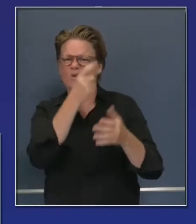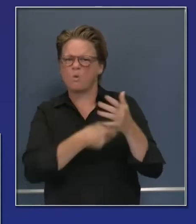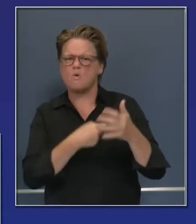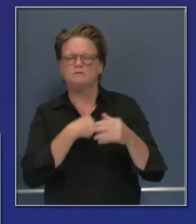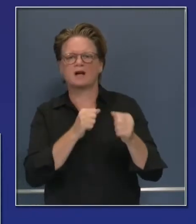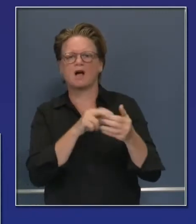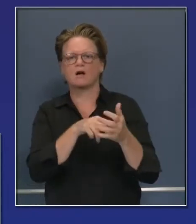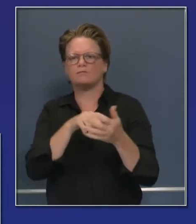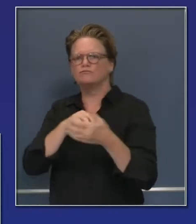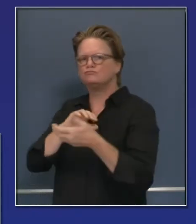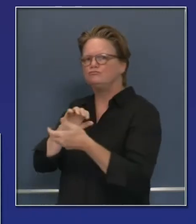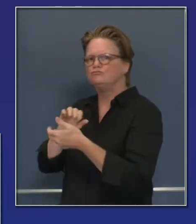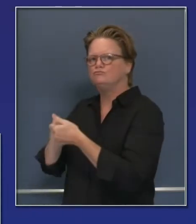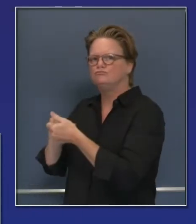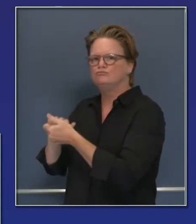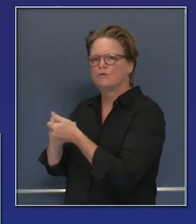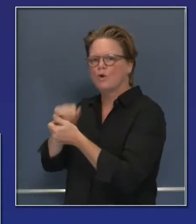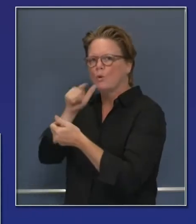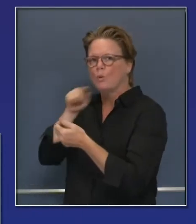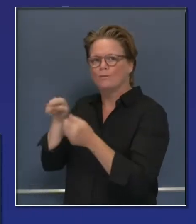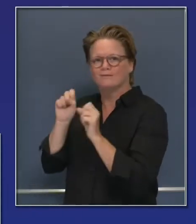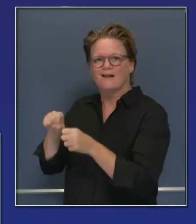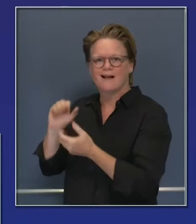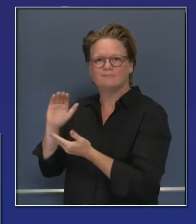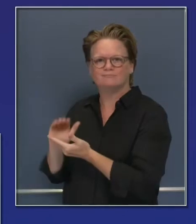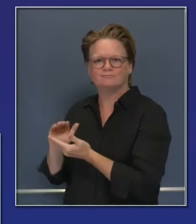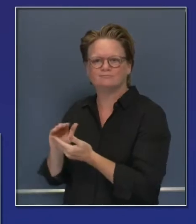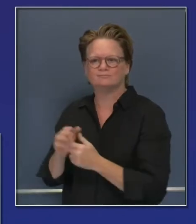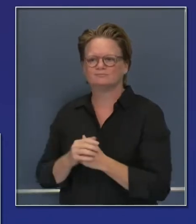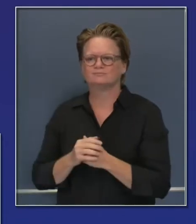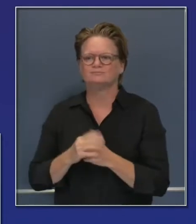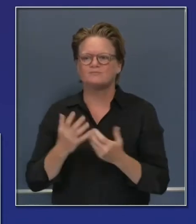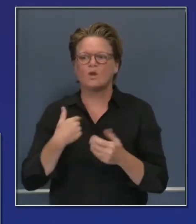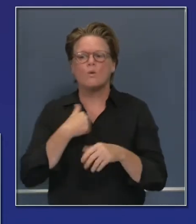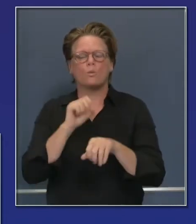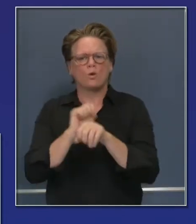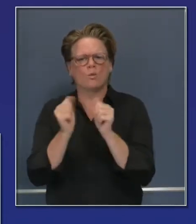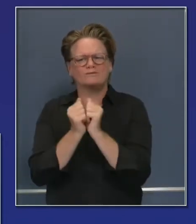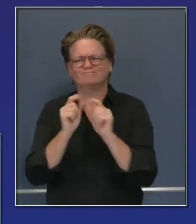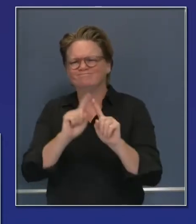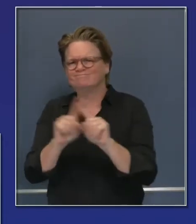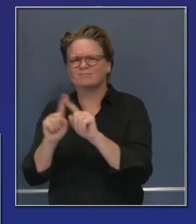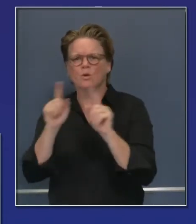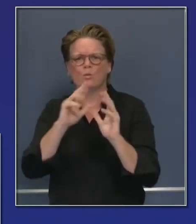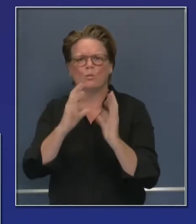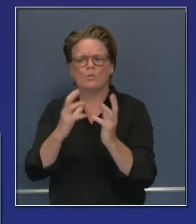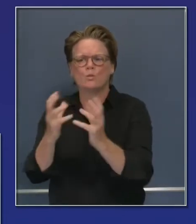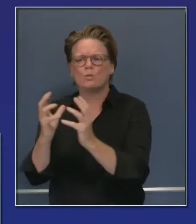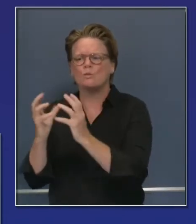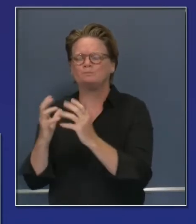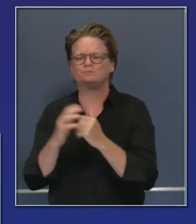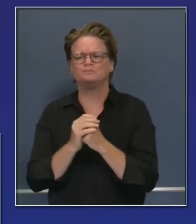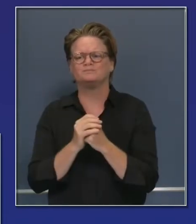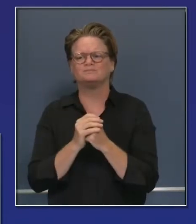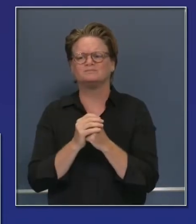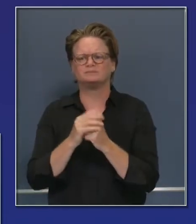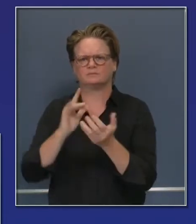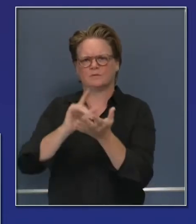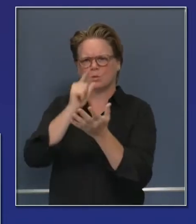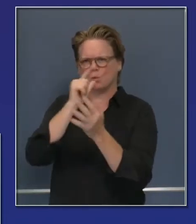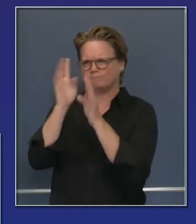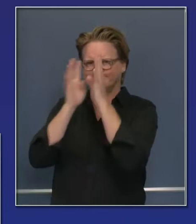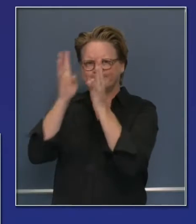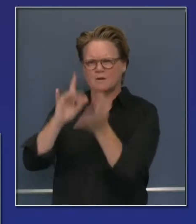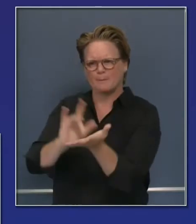therapeutics that mitigate the spread of this disease and or a vaccine that ultimately presents itself as a cure to COVID-19